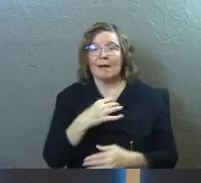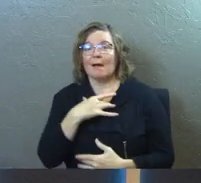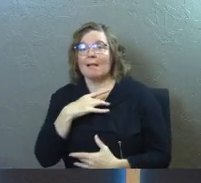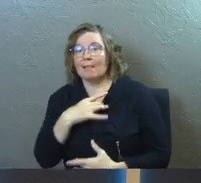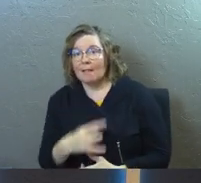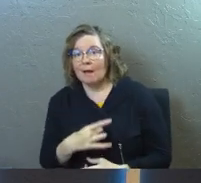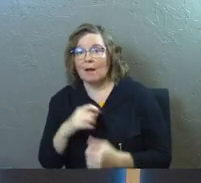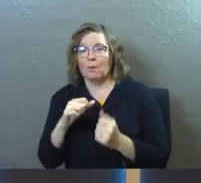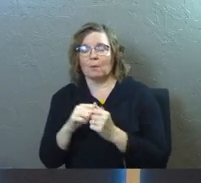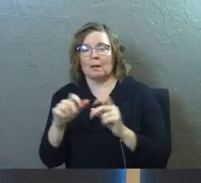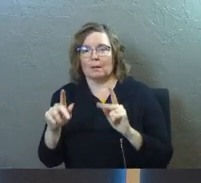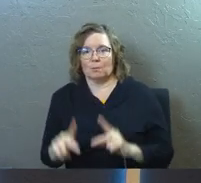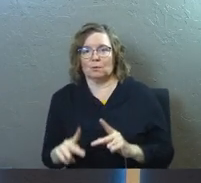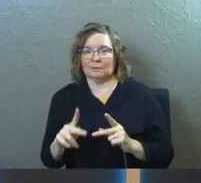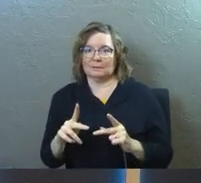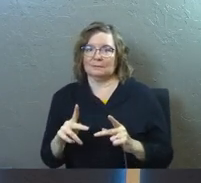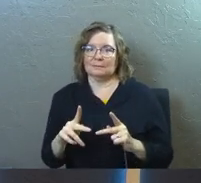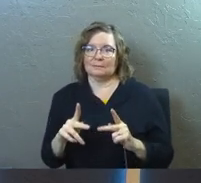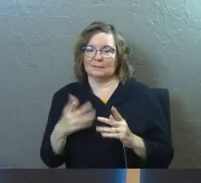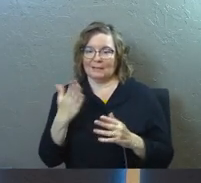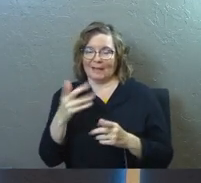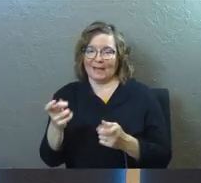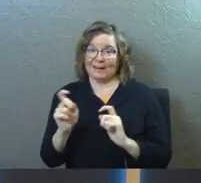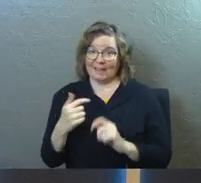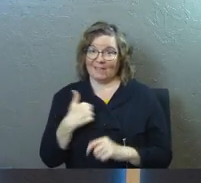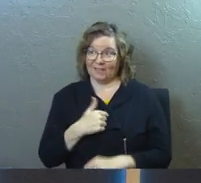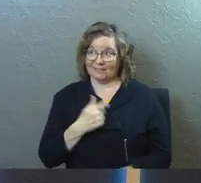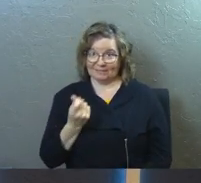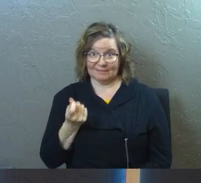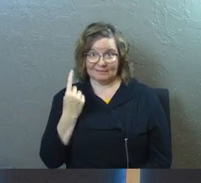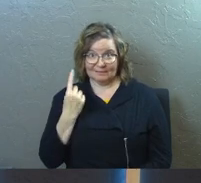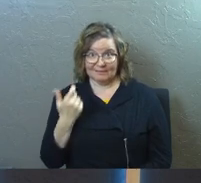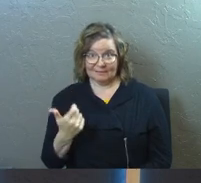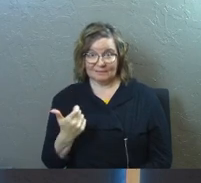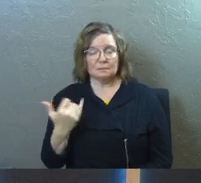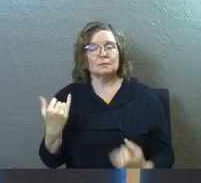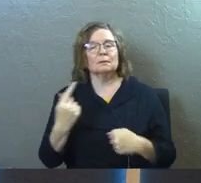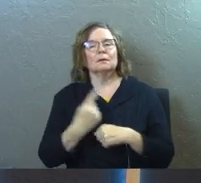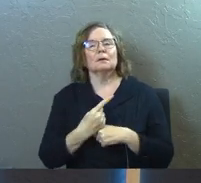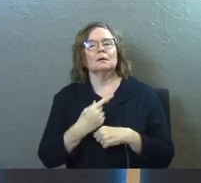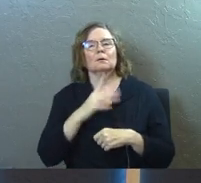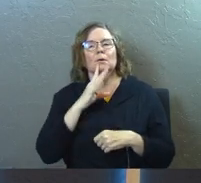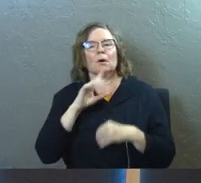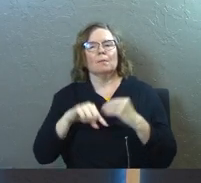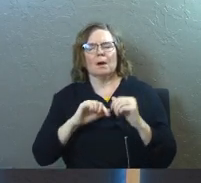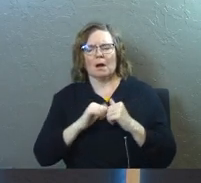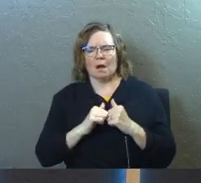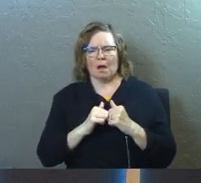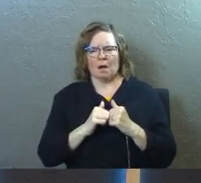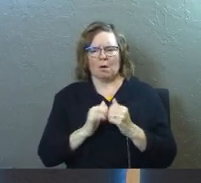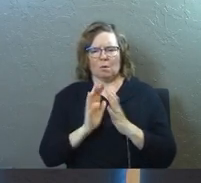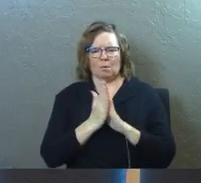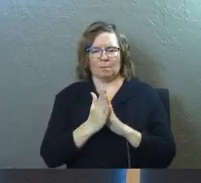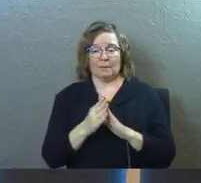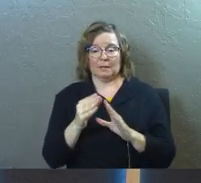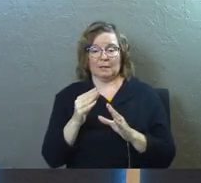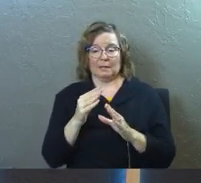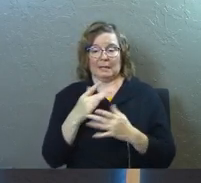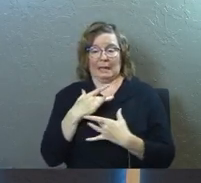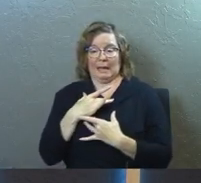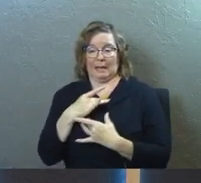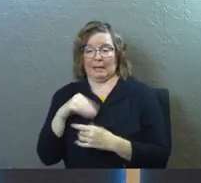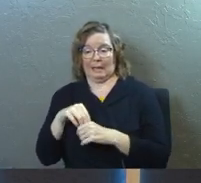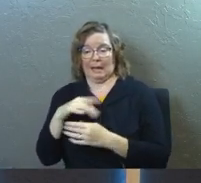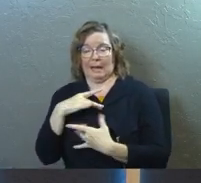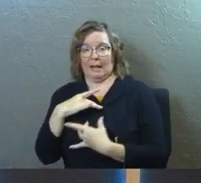with the person that God has given us. Can I get an amen? So today we're going to talk about how do I be in like